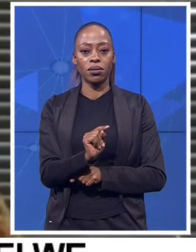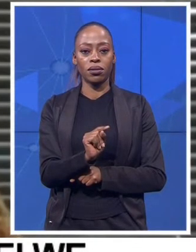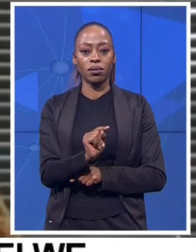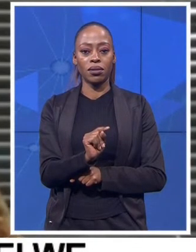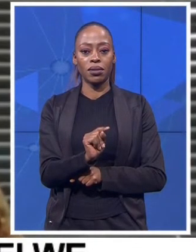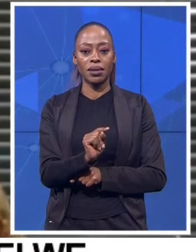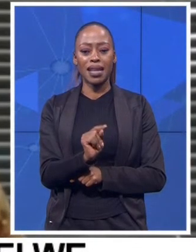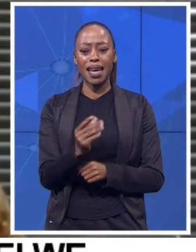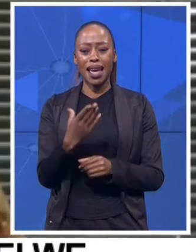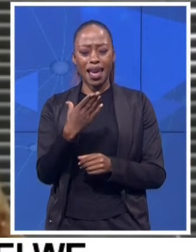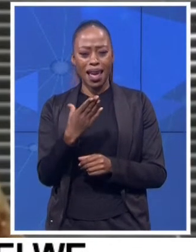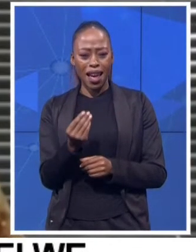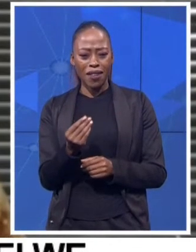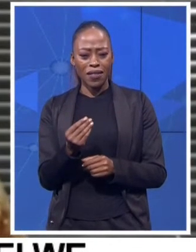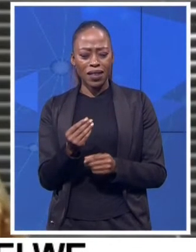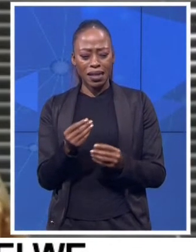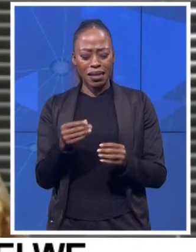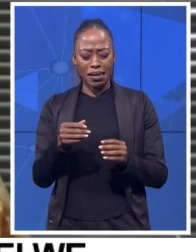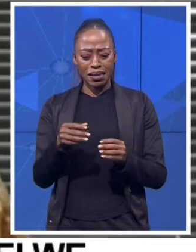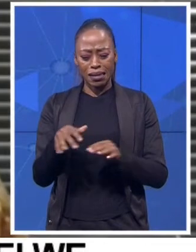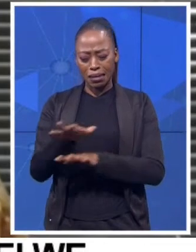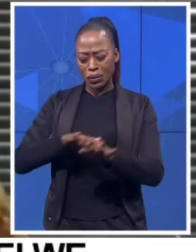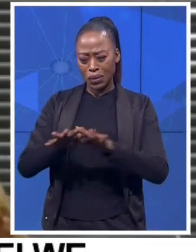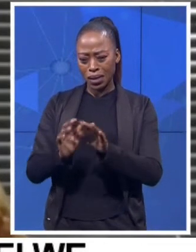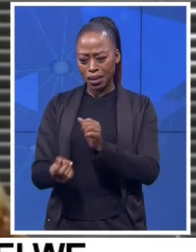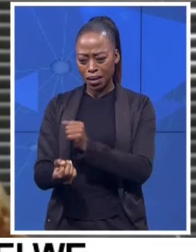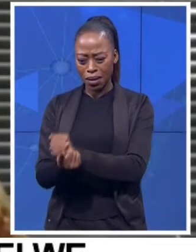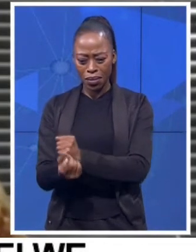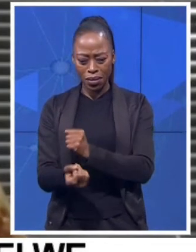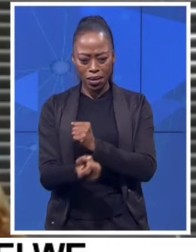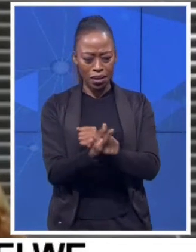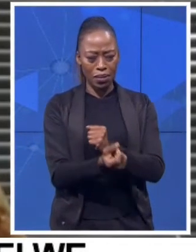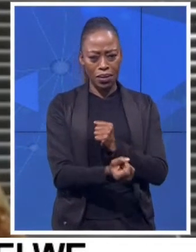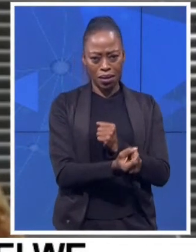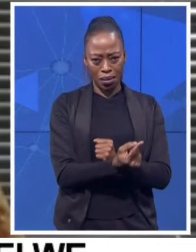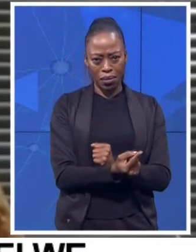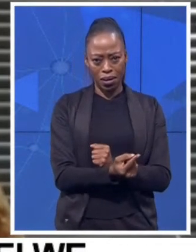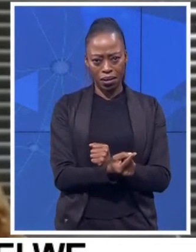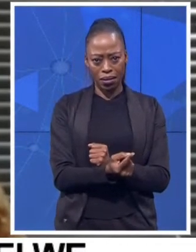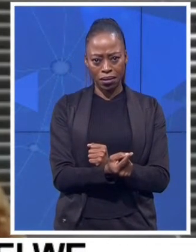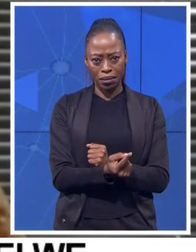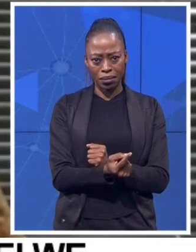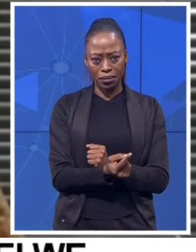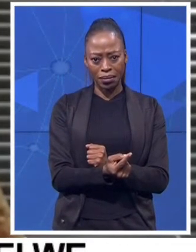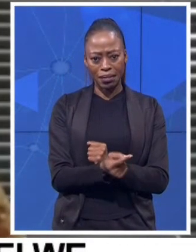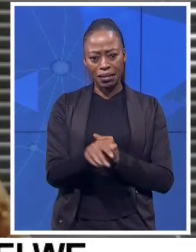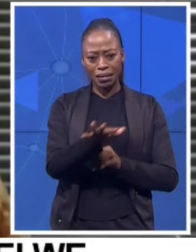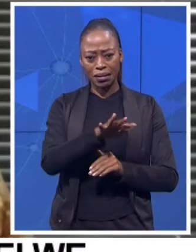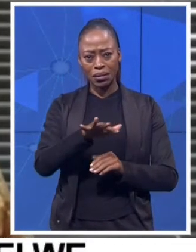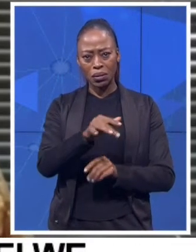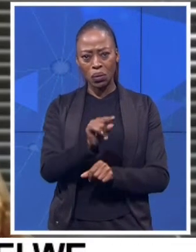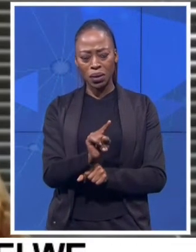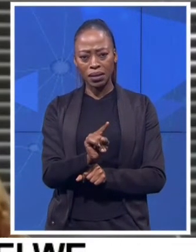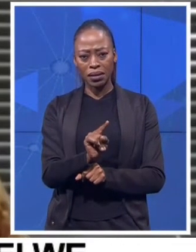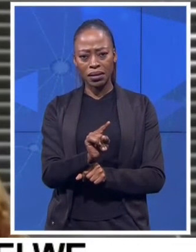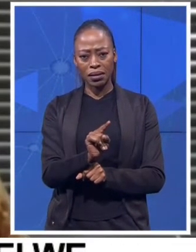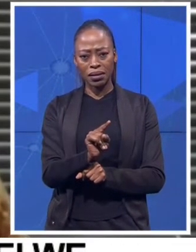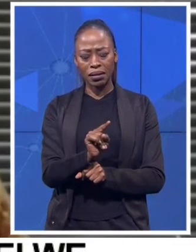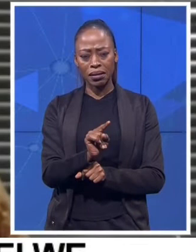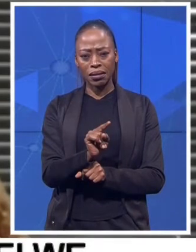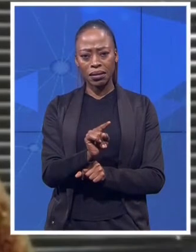pattern of an abuse of